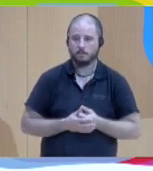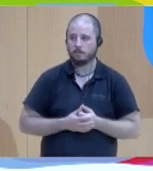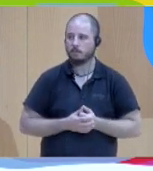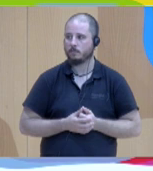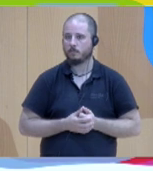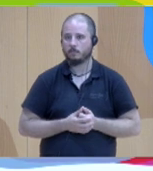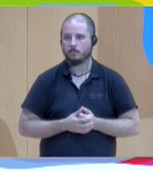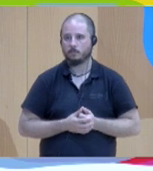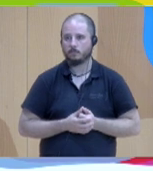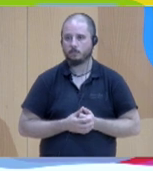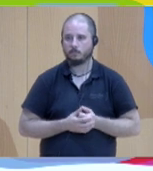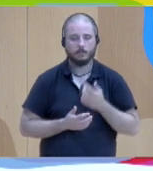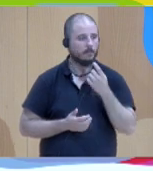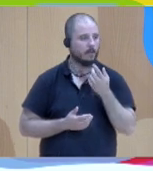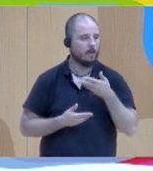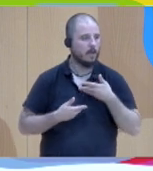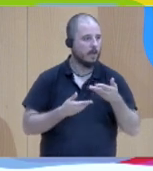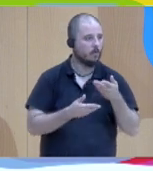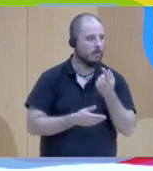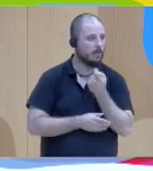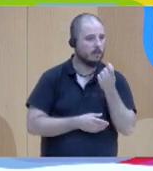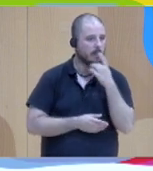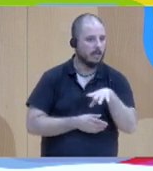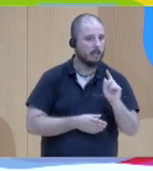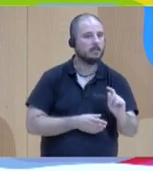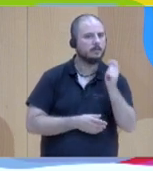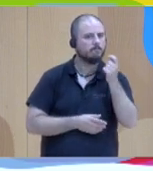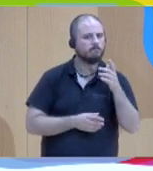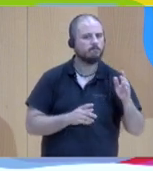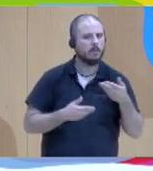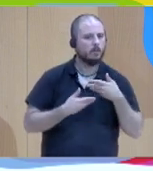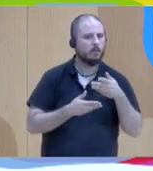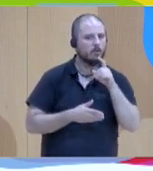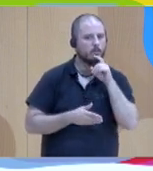but this was a success but a turnabout again